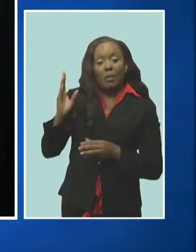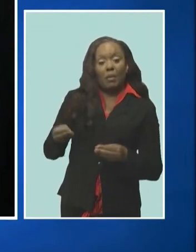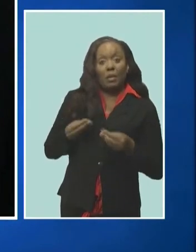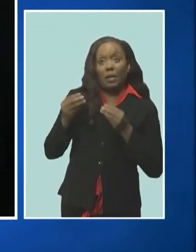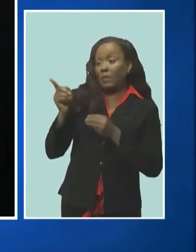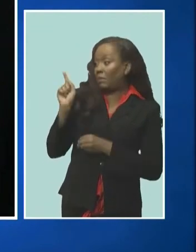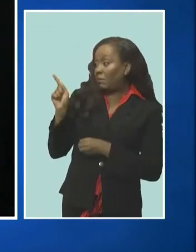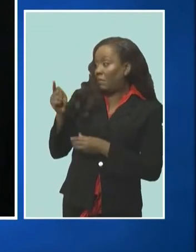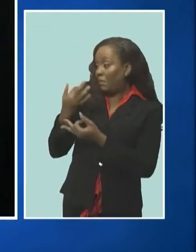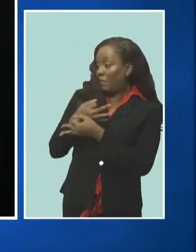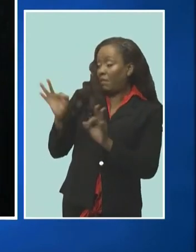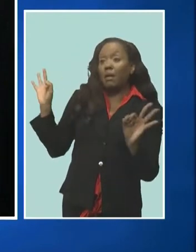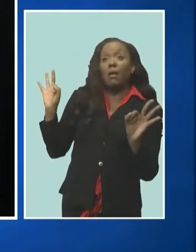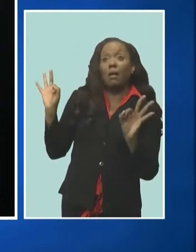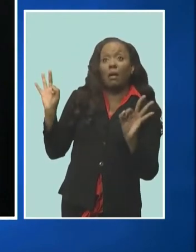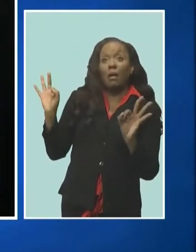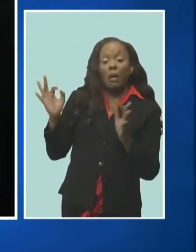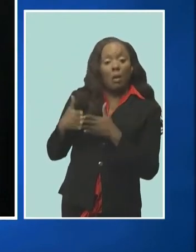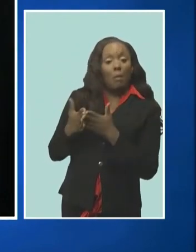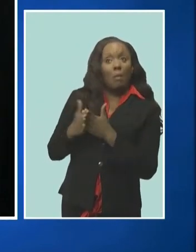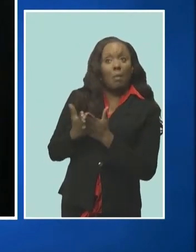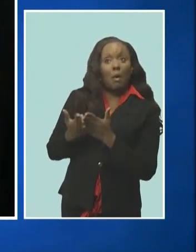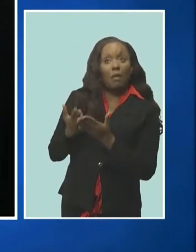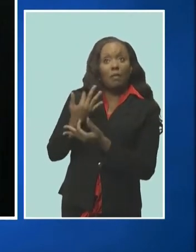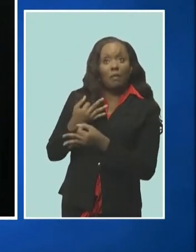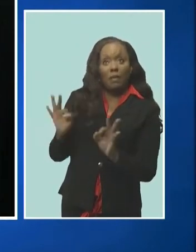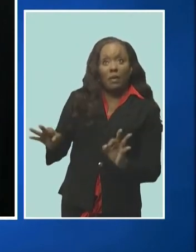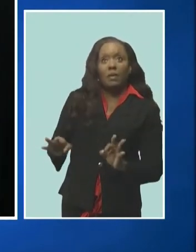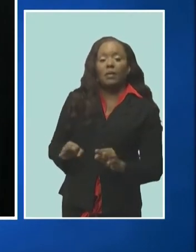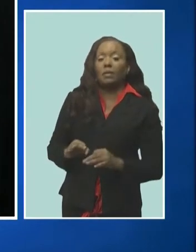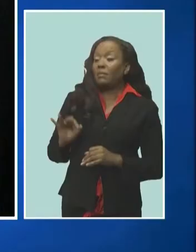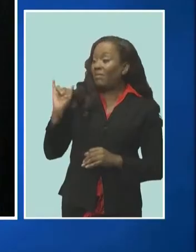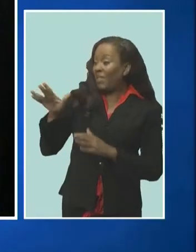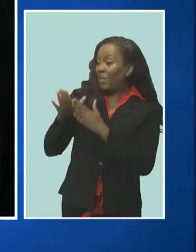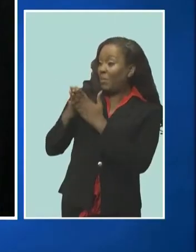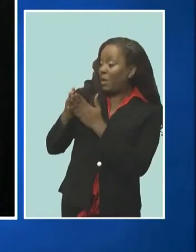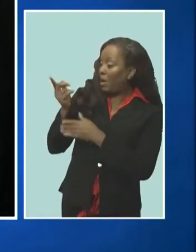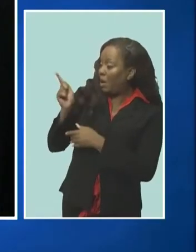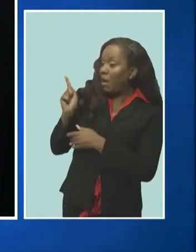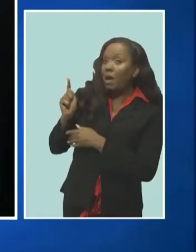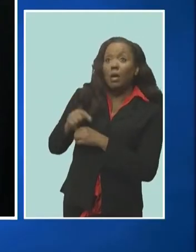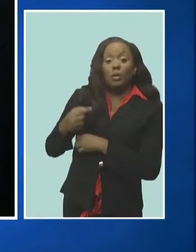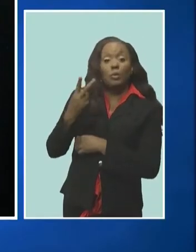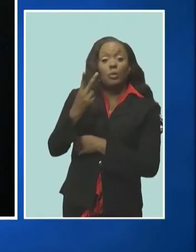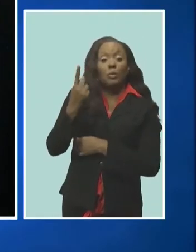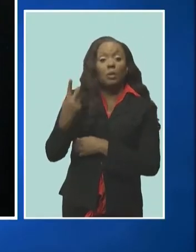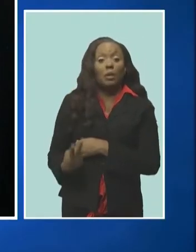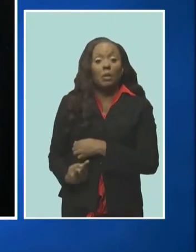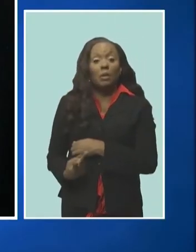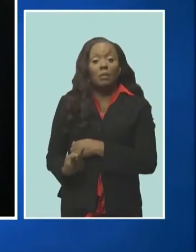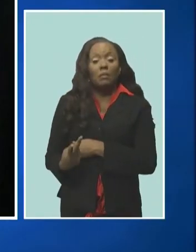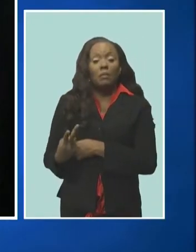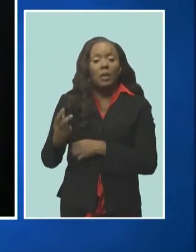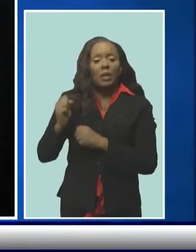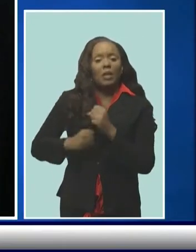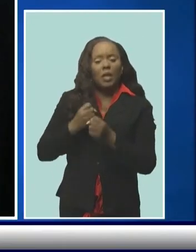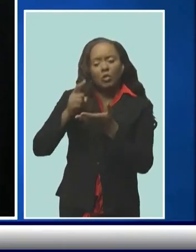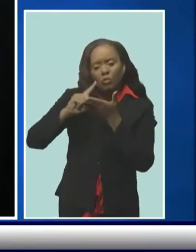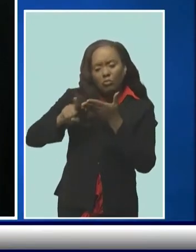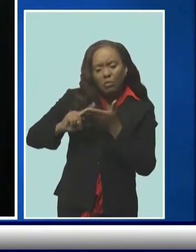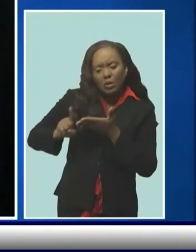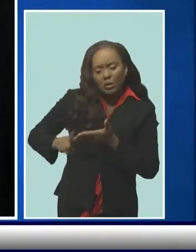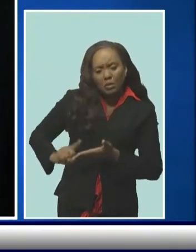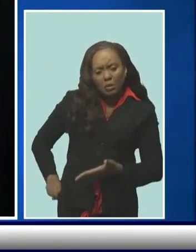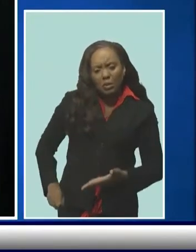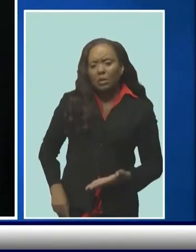digital playbook which explains two and half years of research what's gone well for countries what's gone badly and where we found best